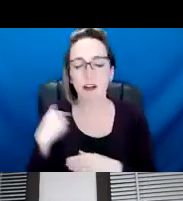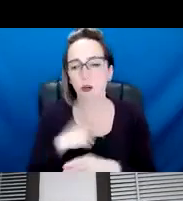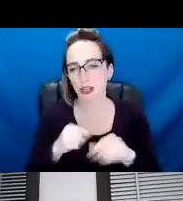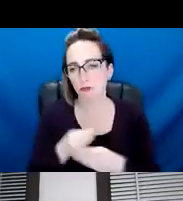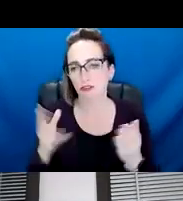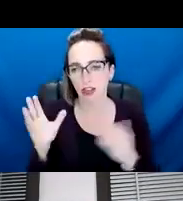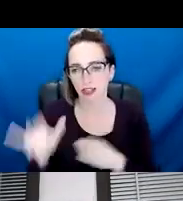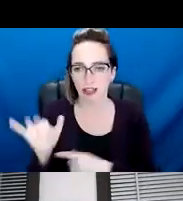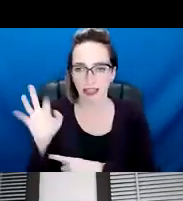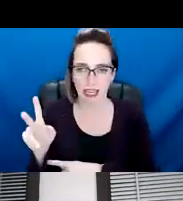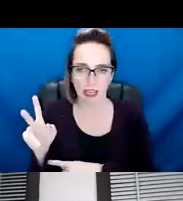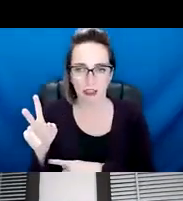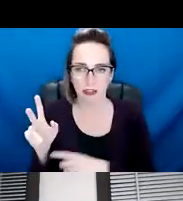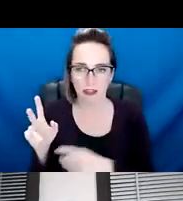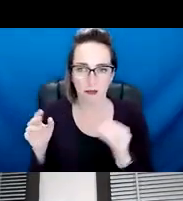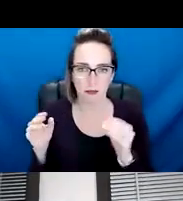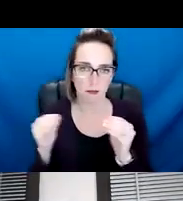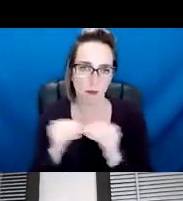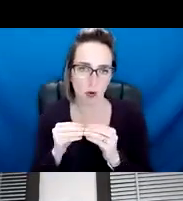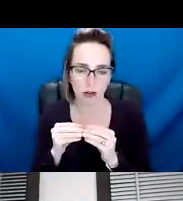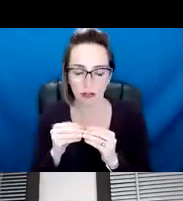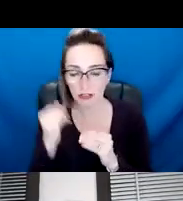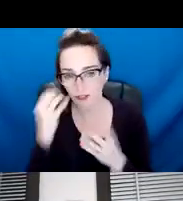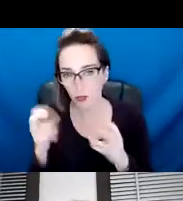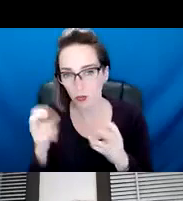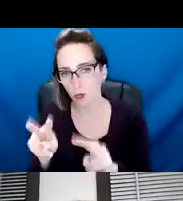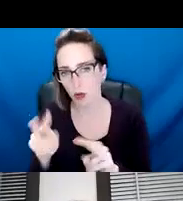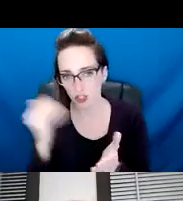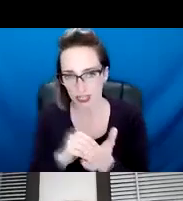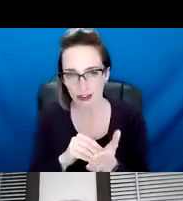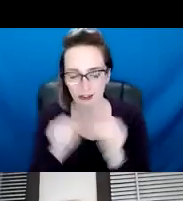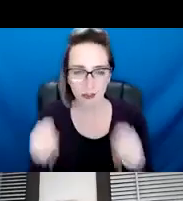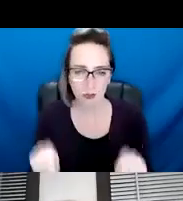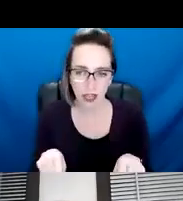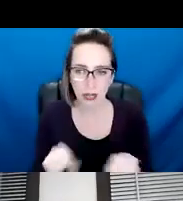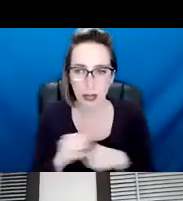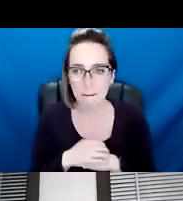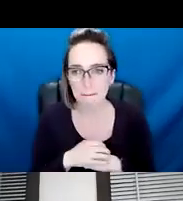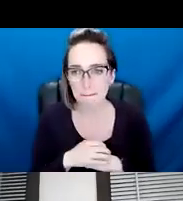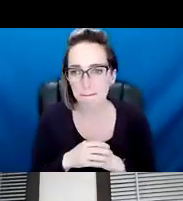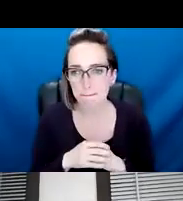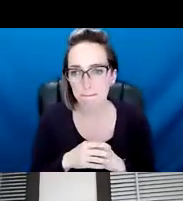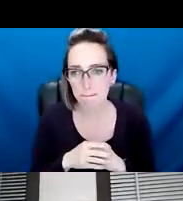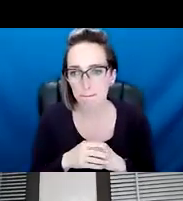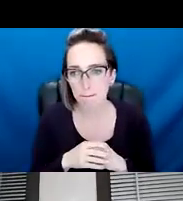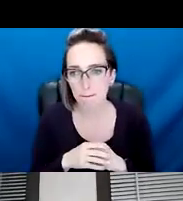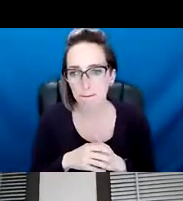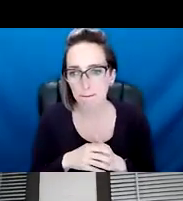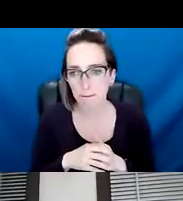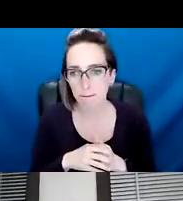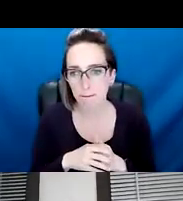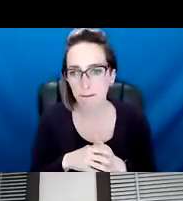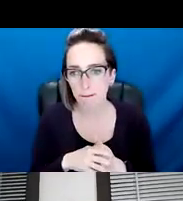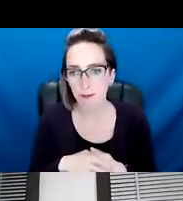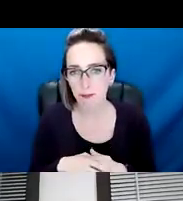to you all as well, um, if you'd like to look back and, um, watch that, um, meeting. So just wanted to, um,